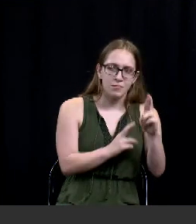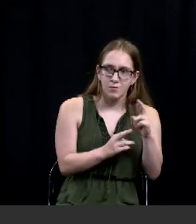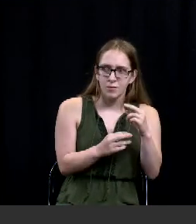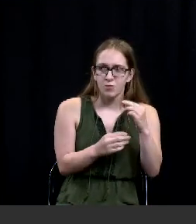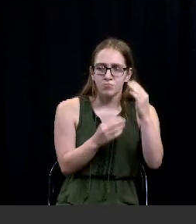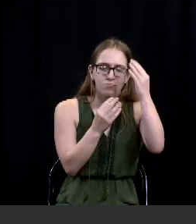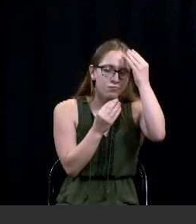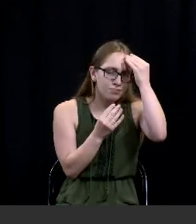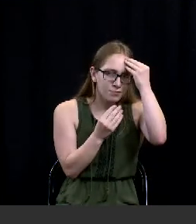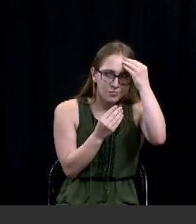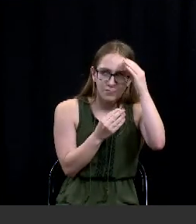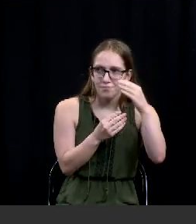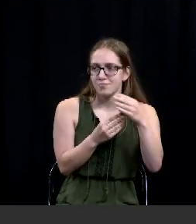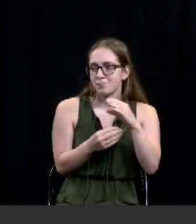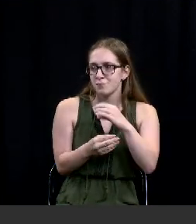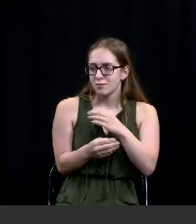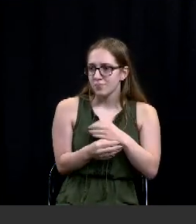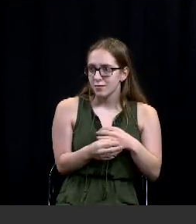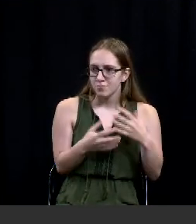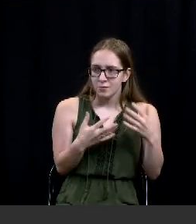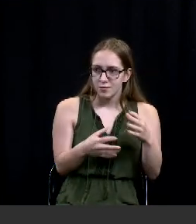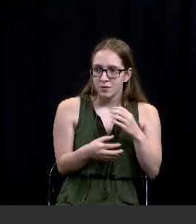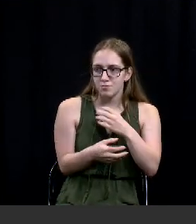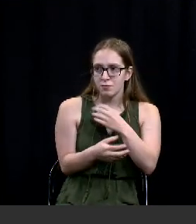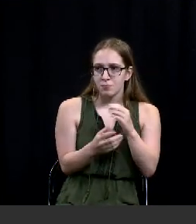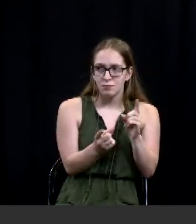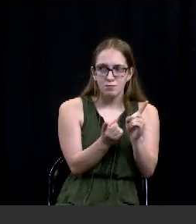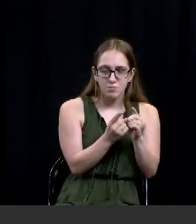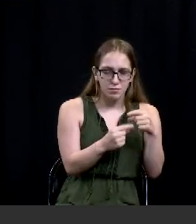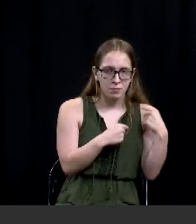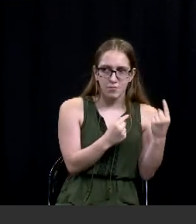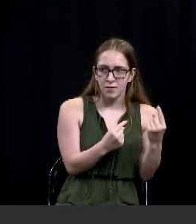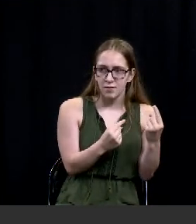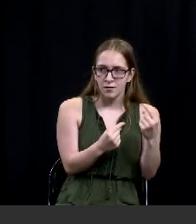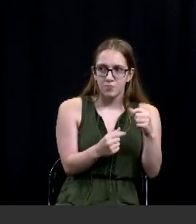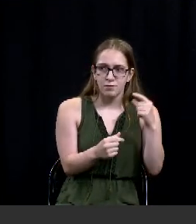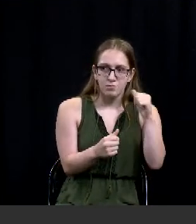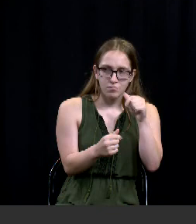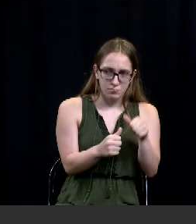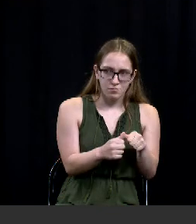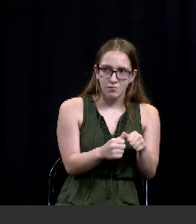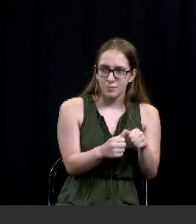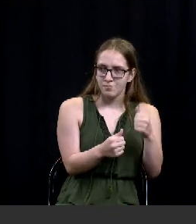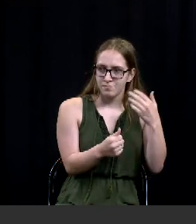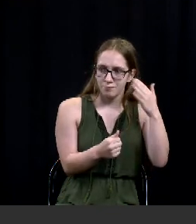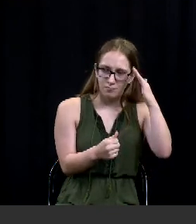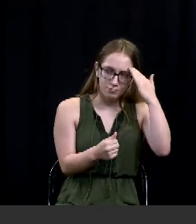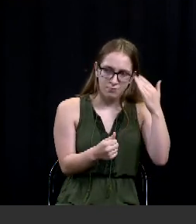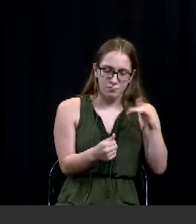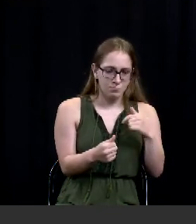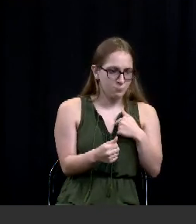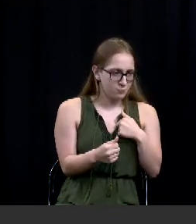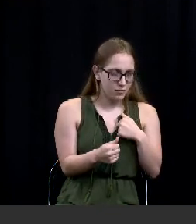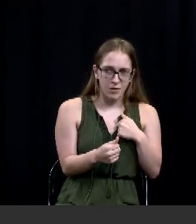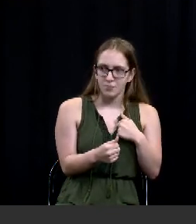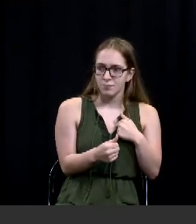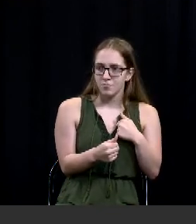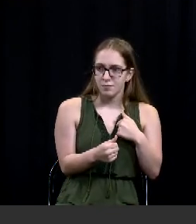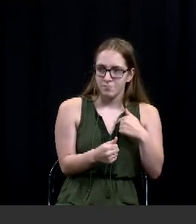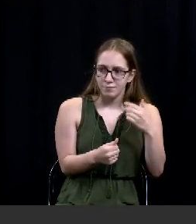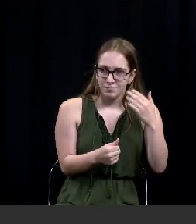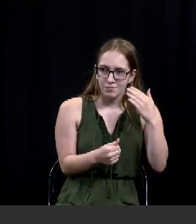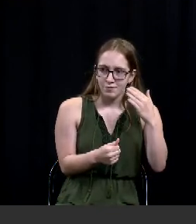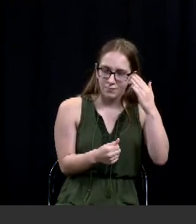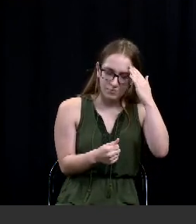uh police officers that i've encountered and please keep in mind once again they didn't nor did i expect them to know who i was